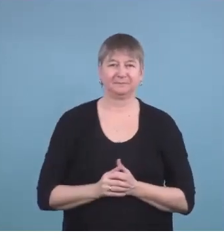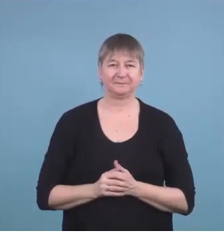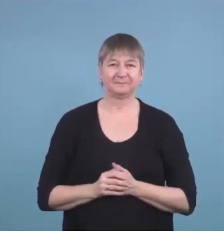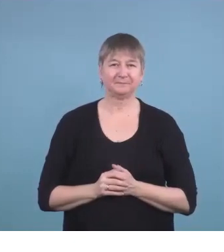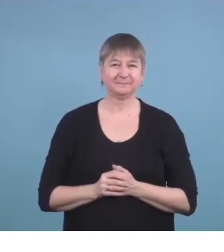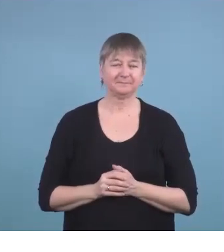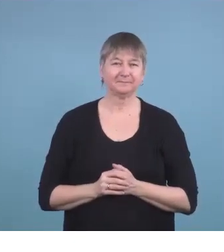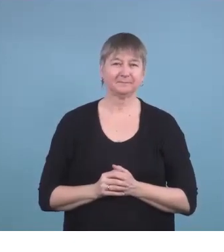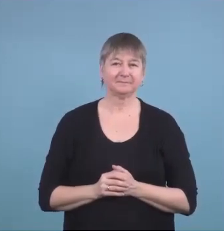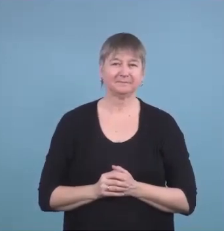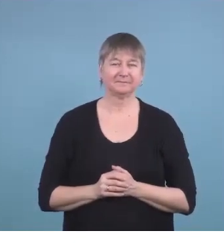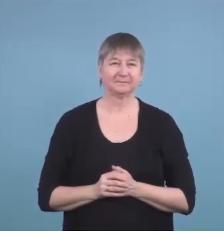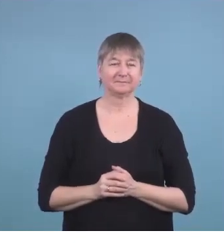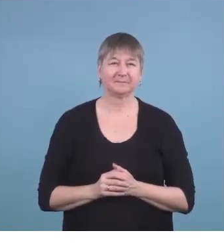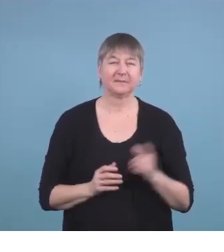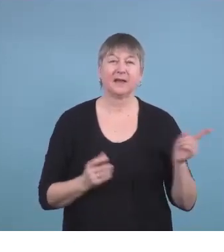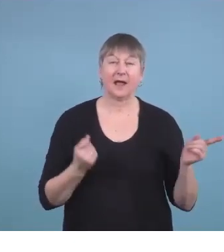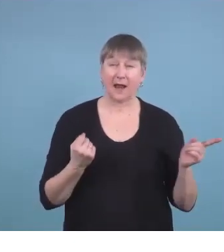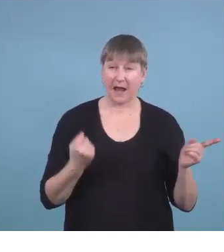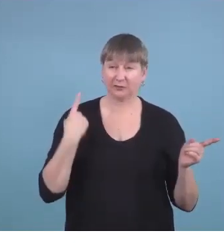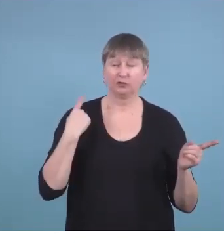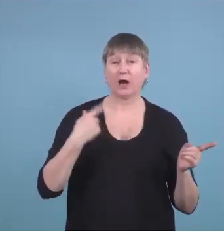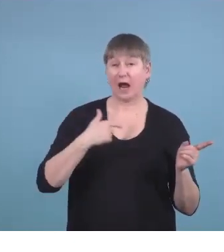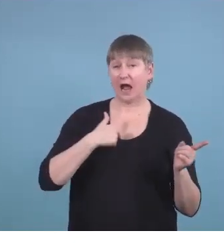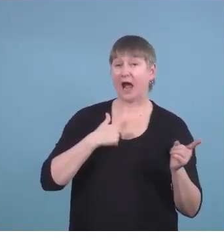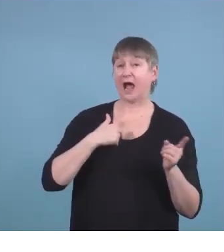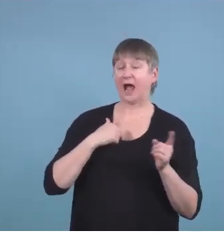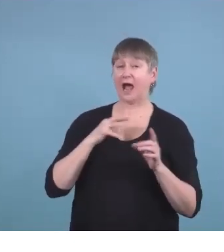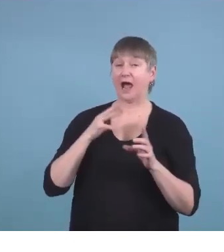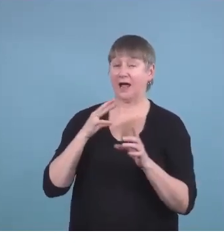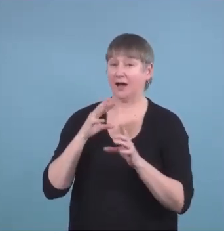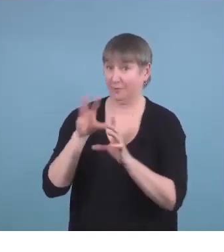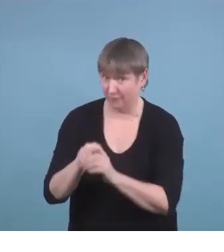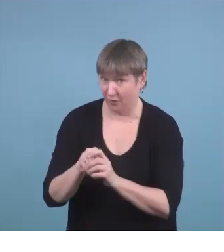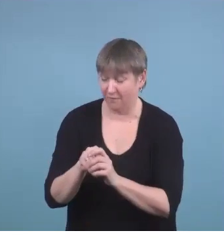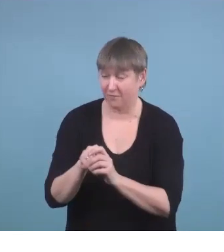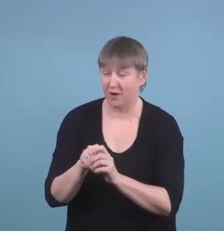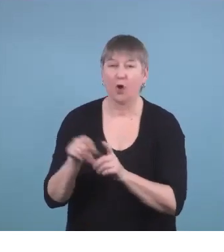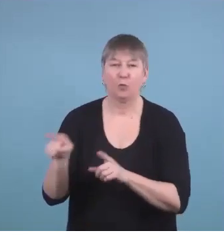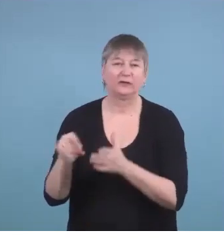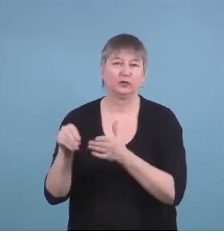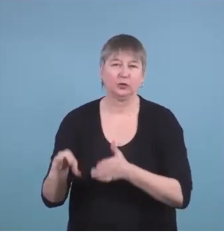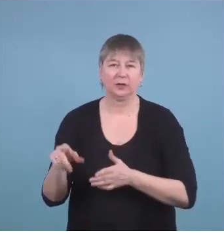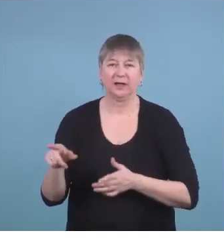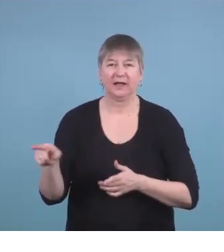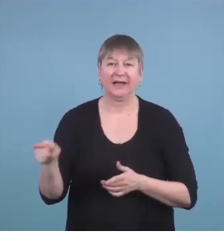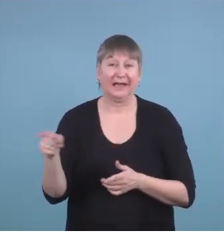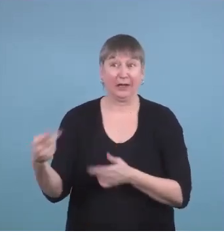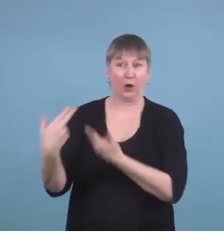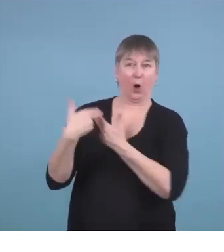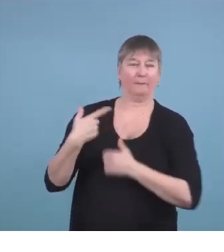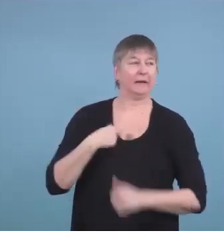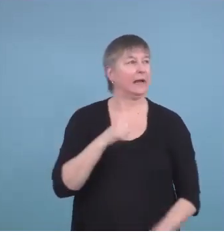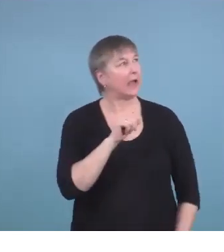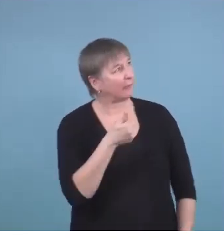And so last year, I actually stepped in and one of my students, he calls me his other mother, I went to